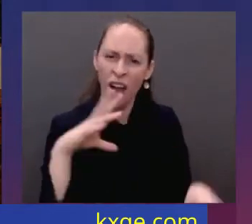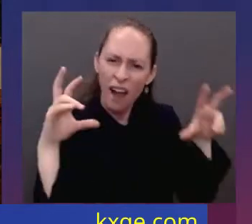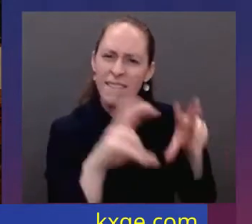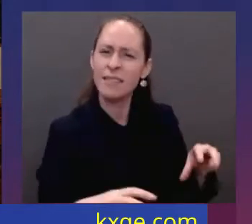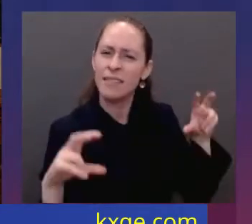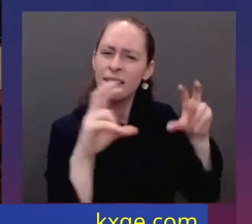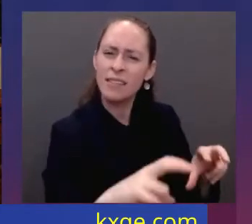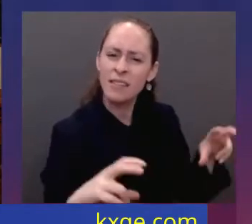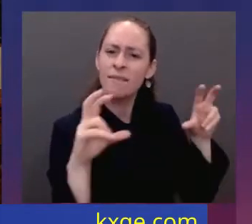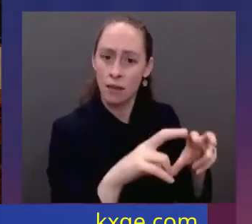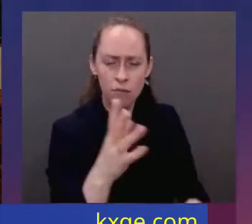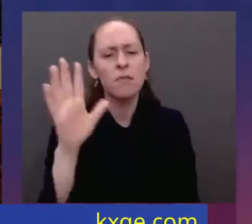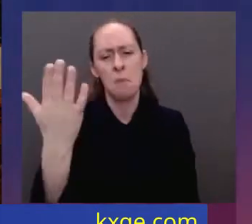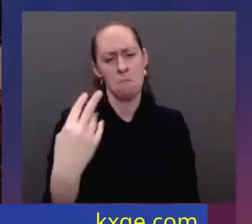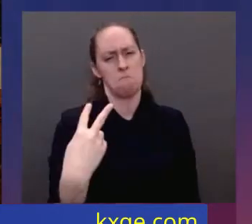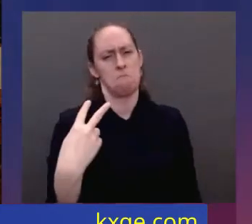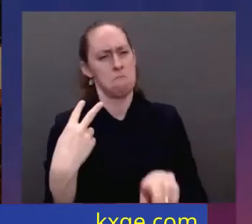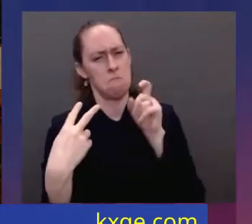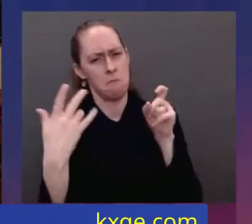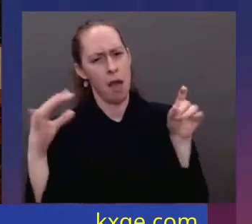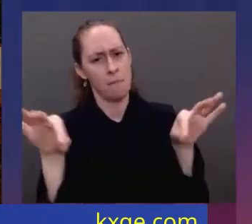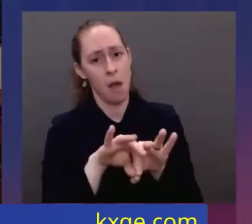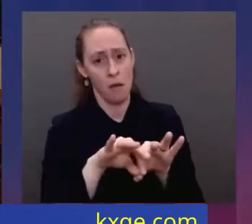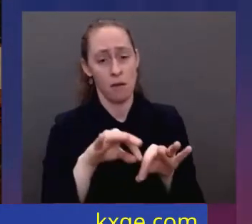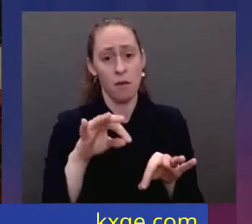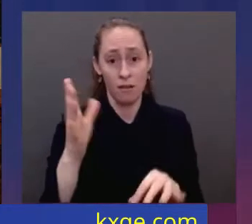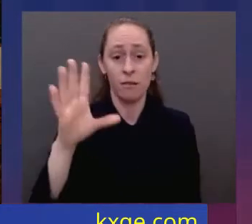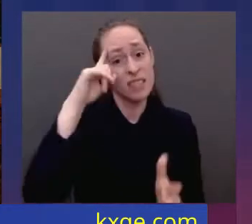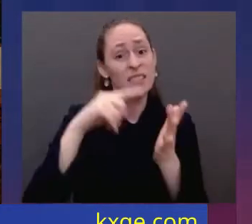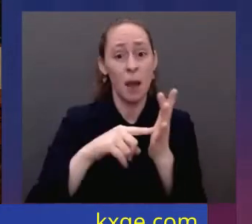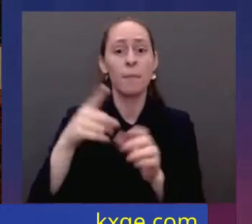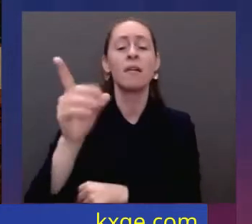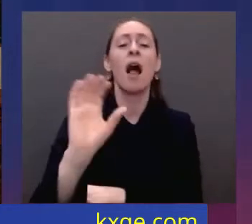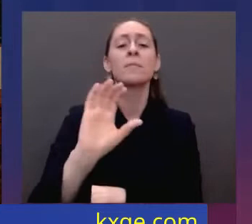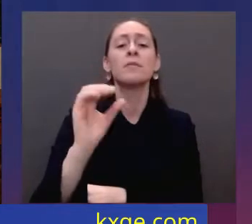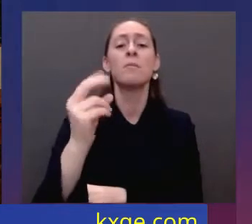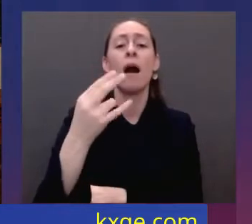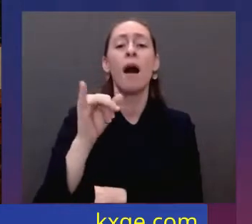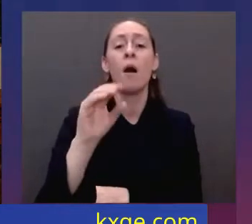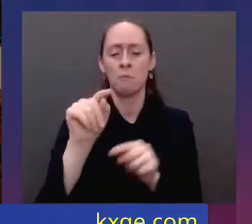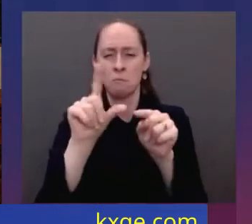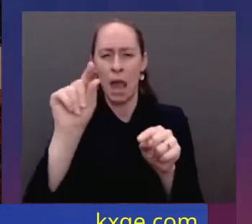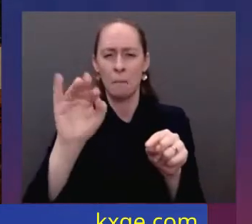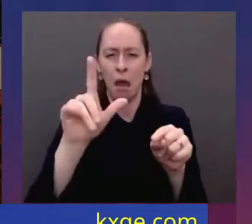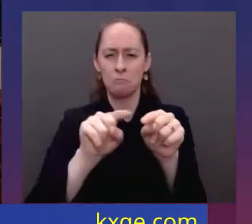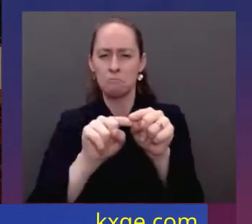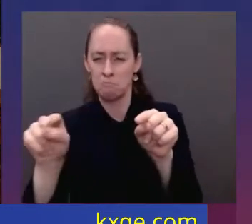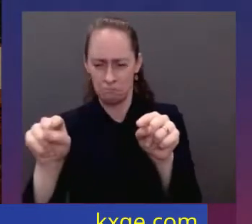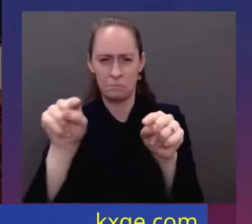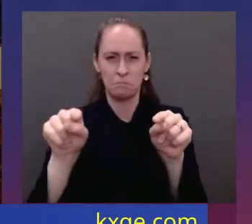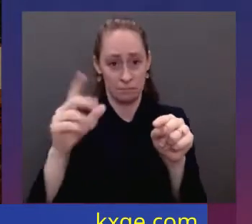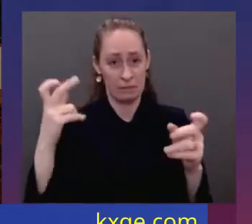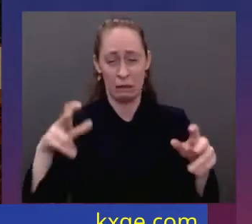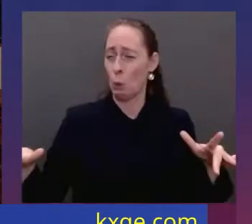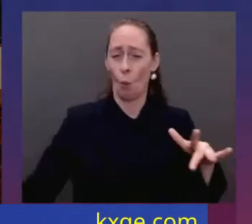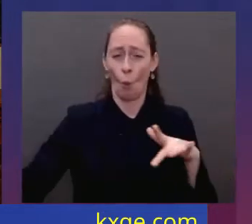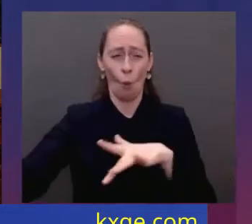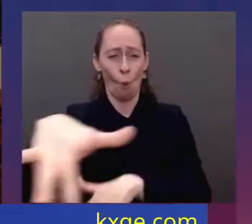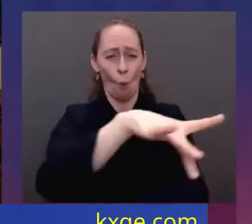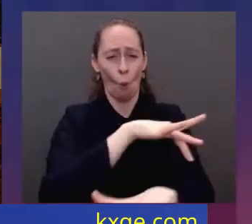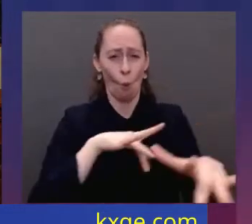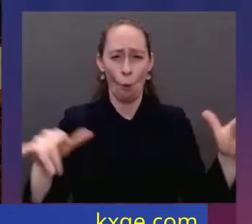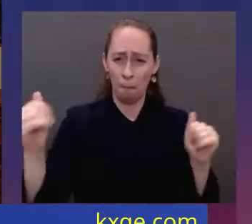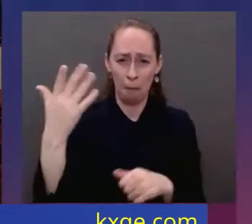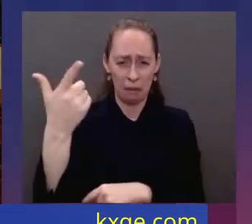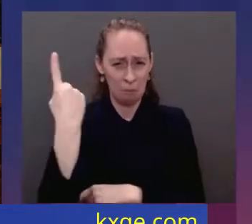If you travel 20 miles east of Columbus, Ohio, you'll find 1,000 empty acres of land. It won't look like much. But if stop and look closely, you'll see a